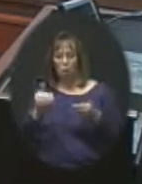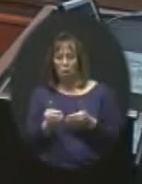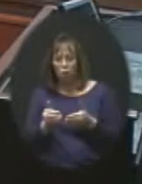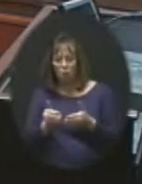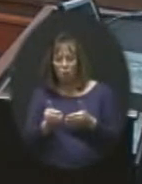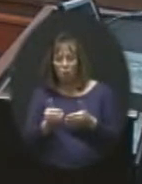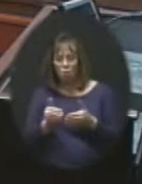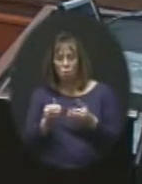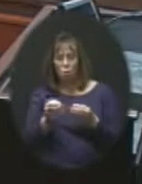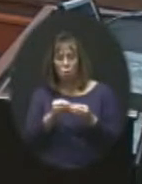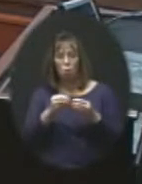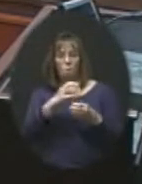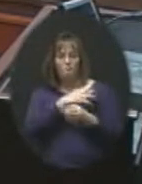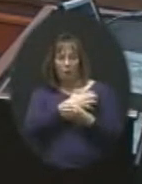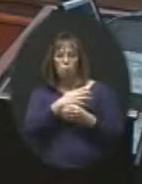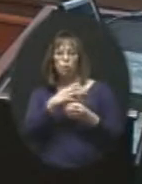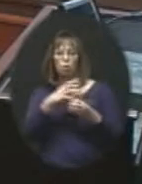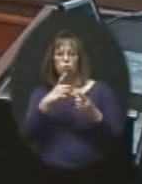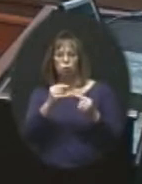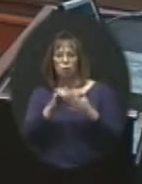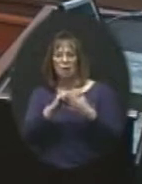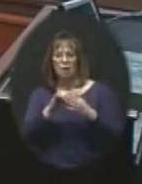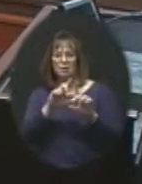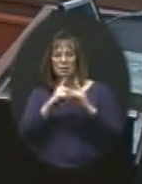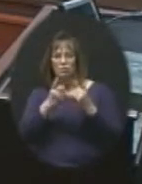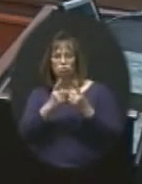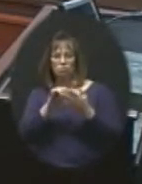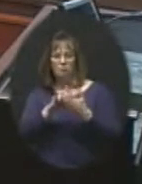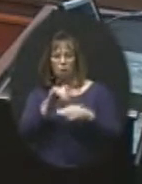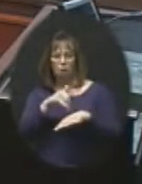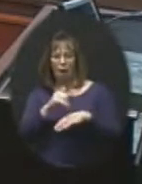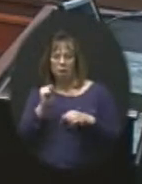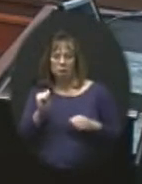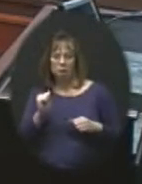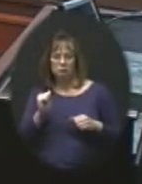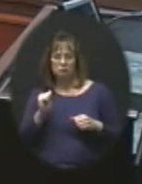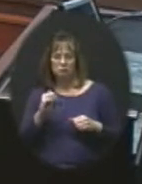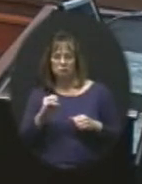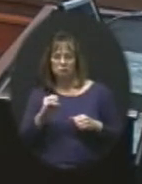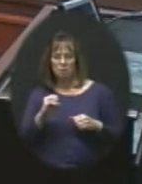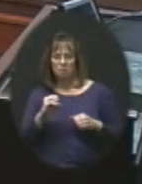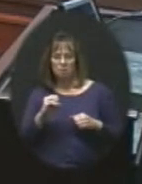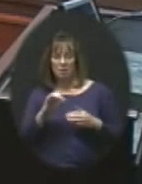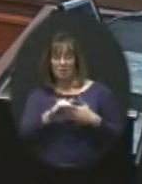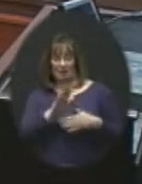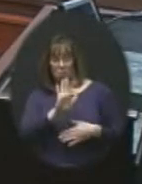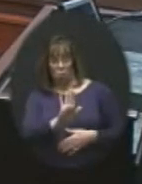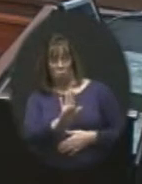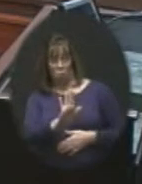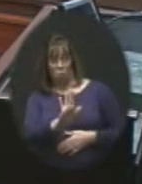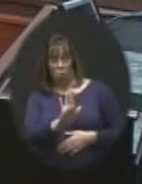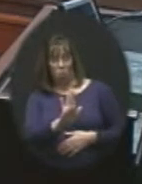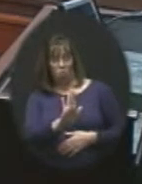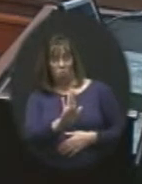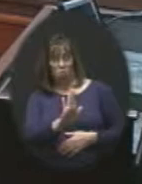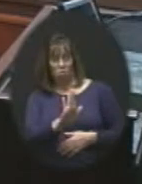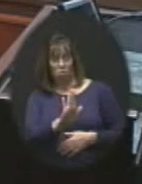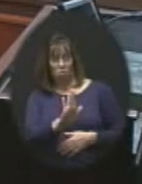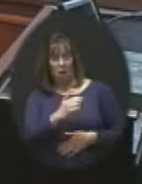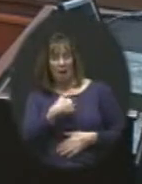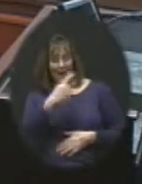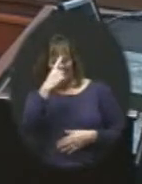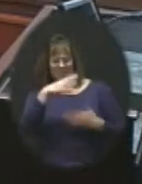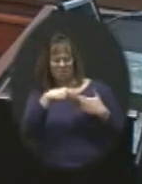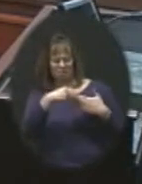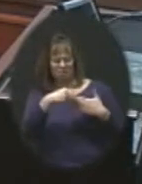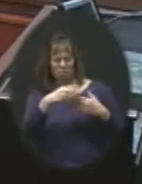more power to narrow them down in the districts where they're at, okay? So help me, is that your, I think it's